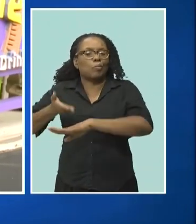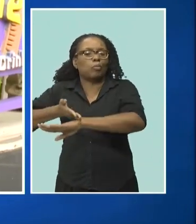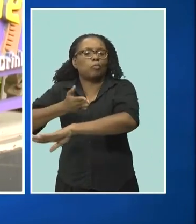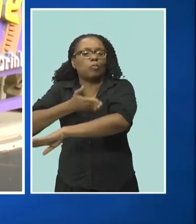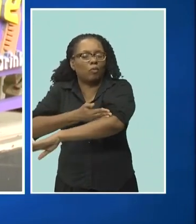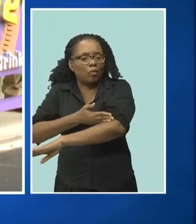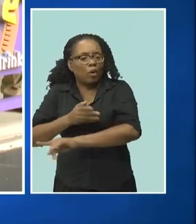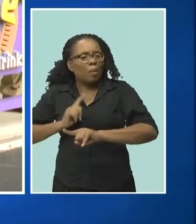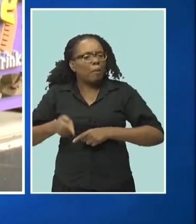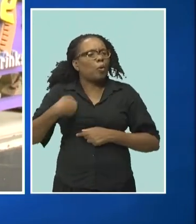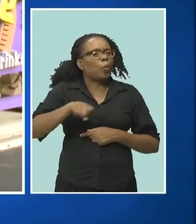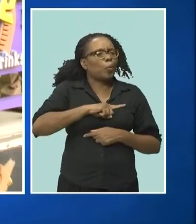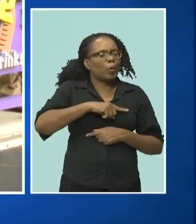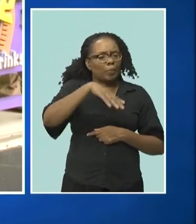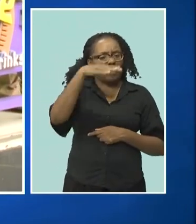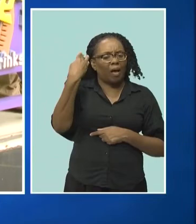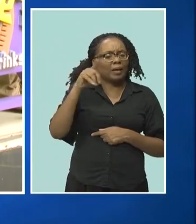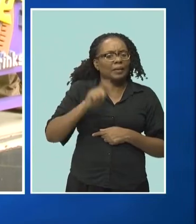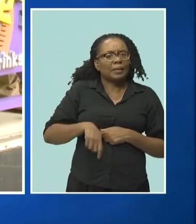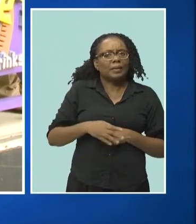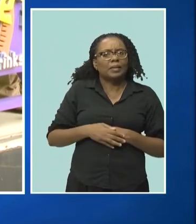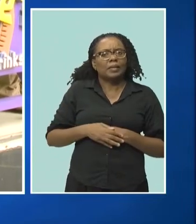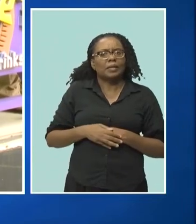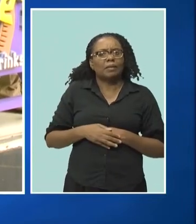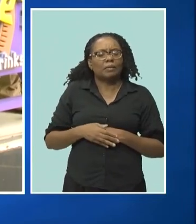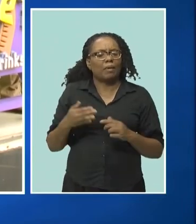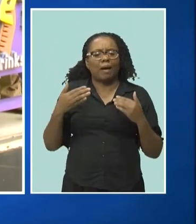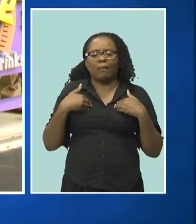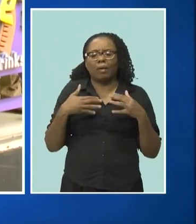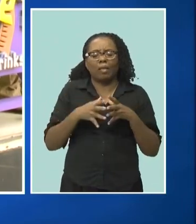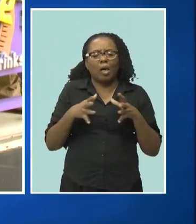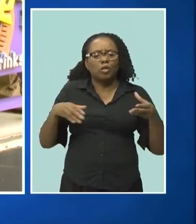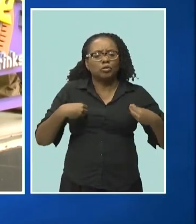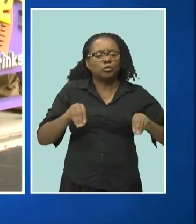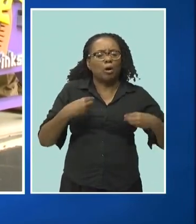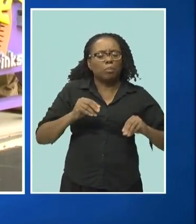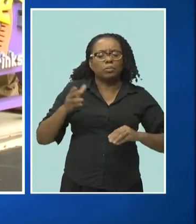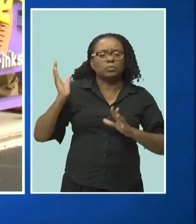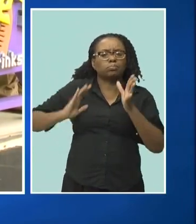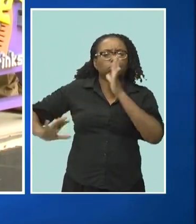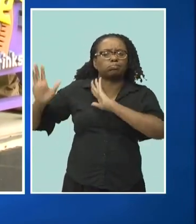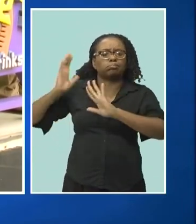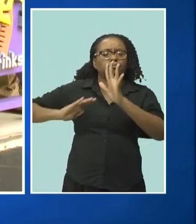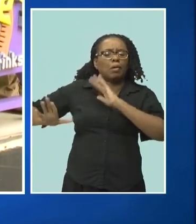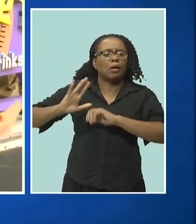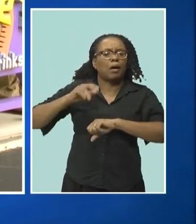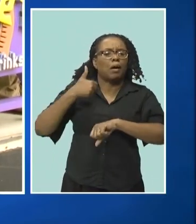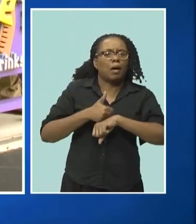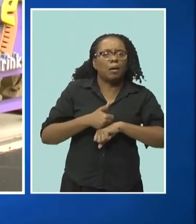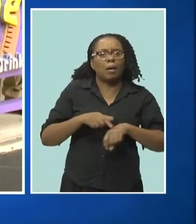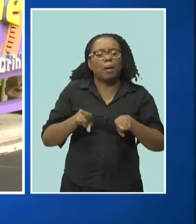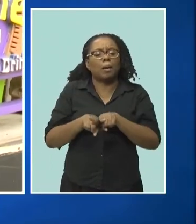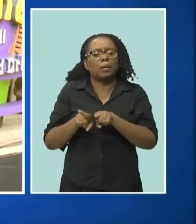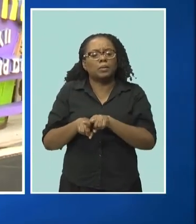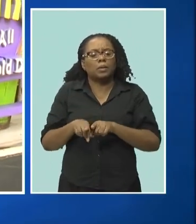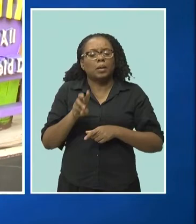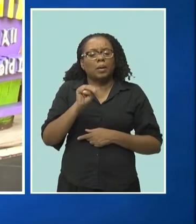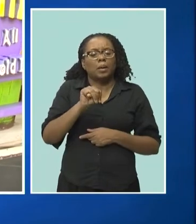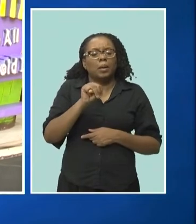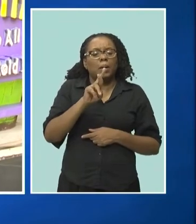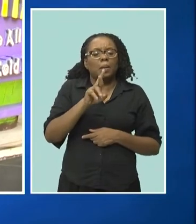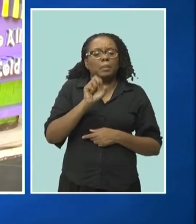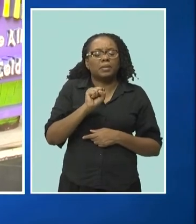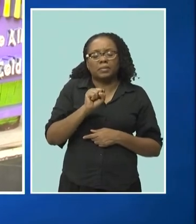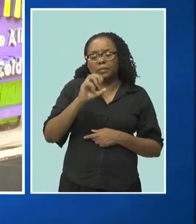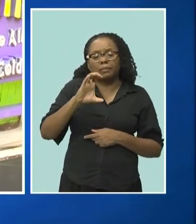when Ms. Morgan and Ms. Hurdle and Ms. Ursula and all of those had their shops in existence in this community. Even Mrs. Carrington, call her daughter, lived opposite